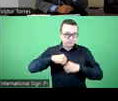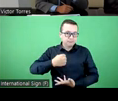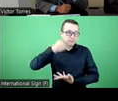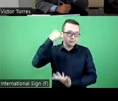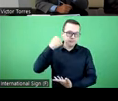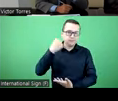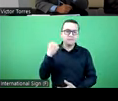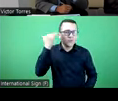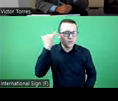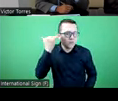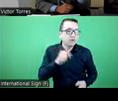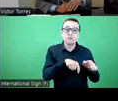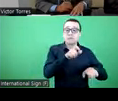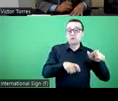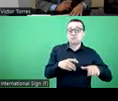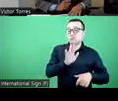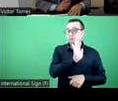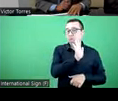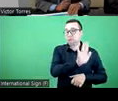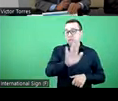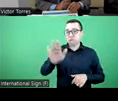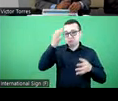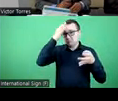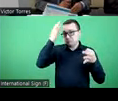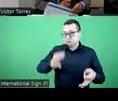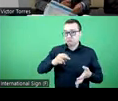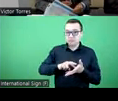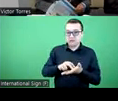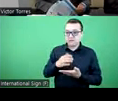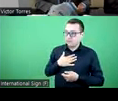services. Because people can receive or can